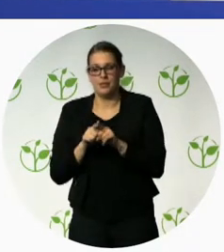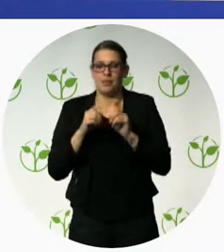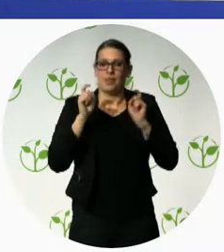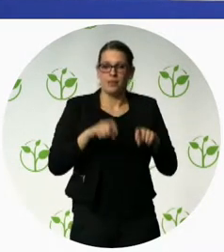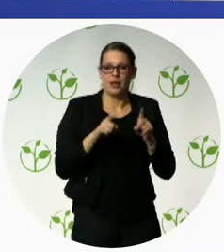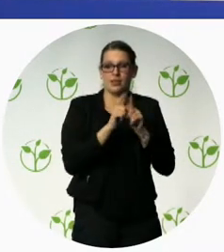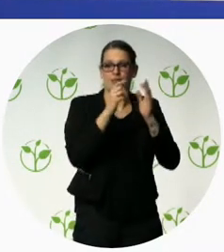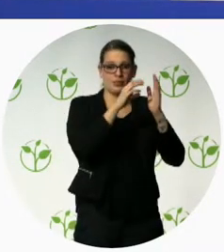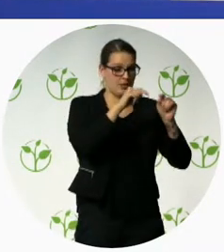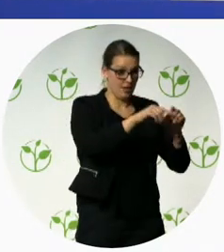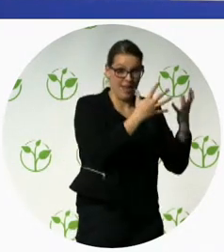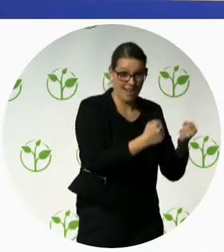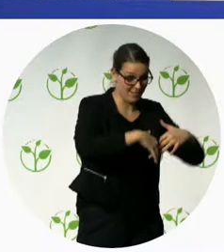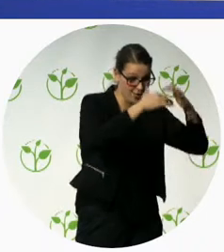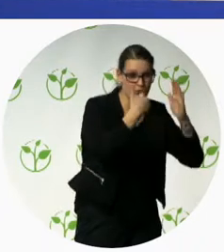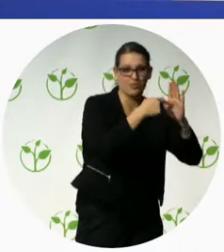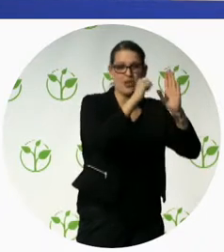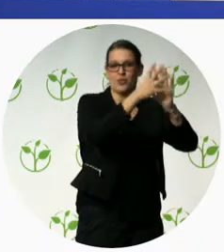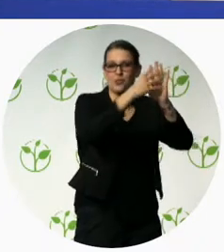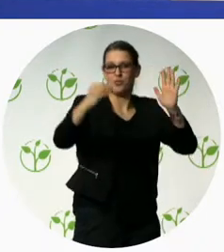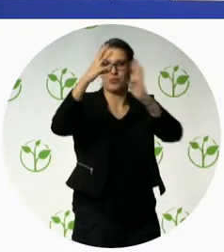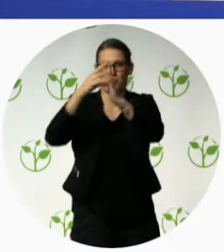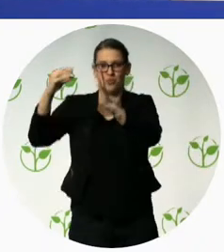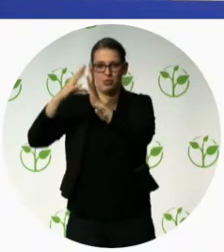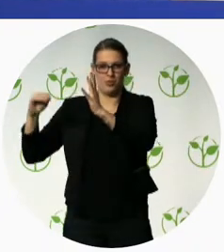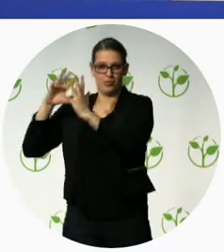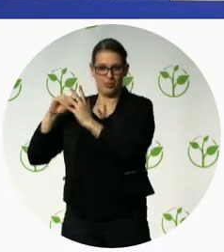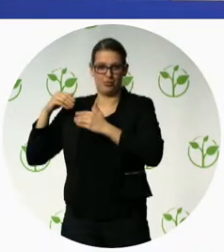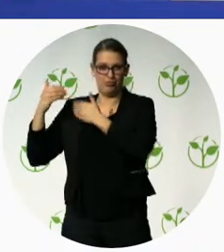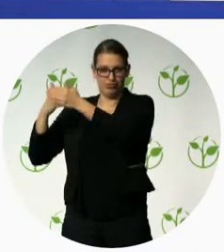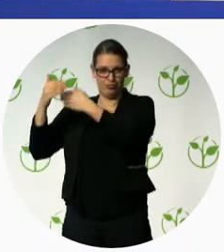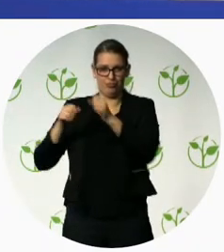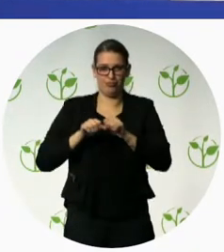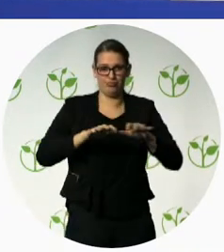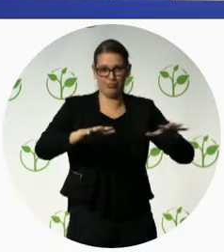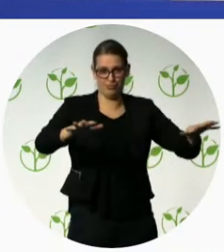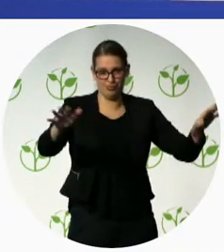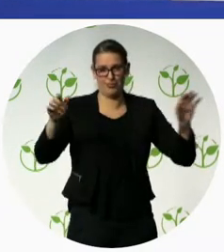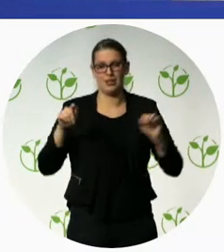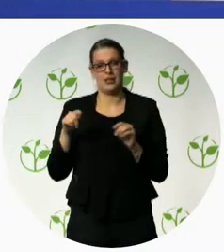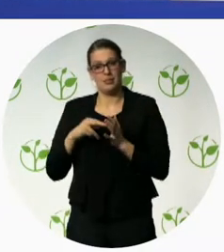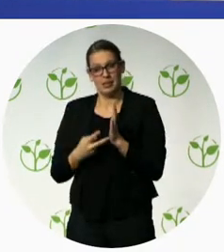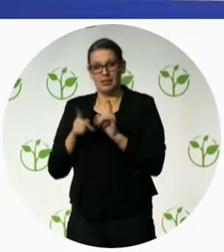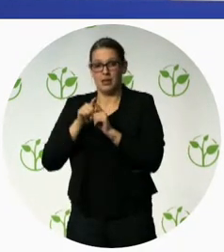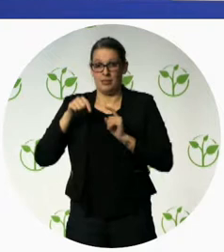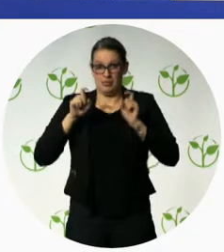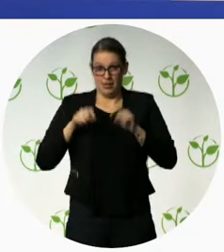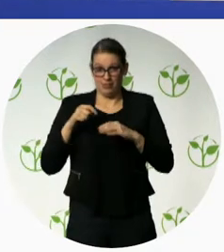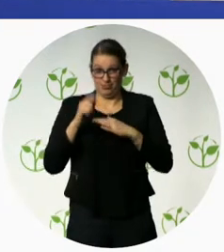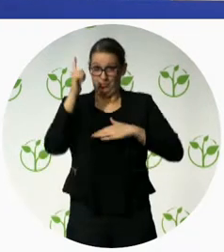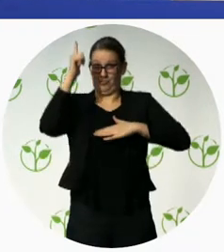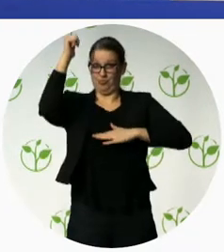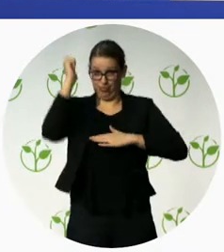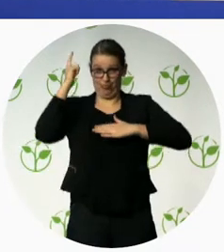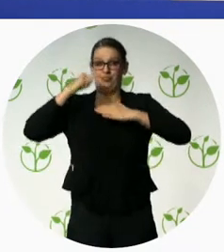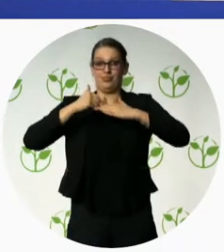it is only one issue then other issues need to be developed like education the creation of a